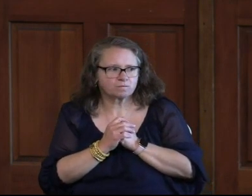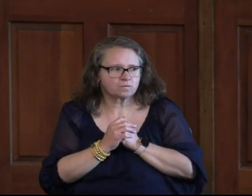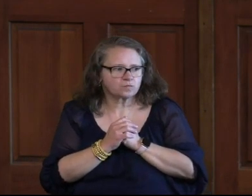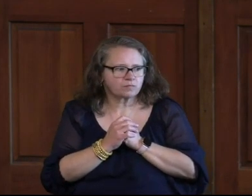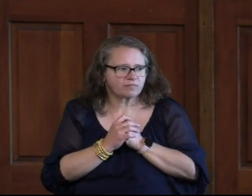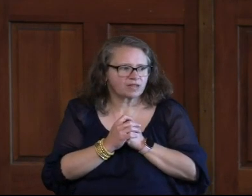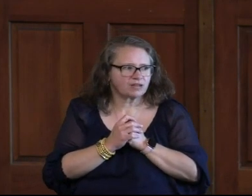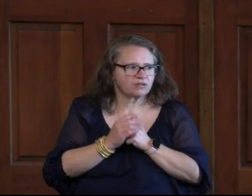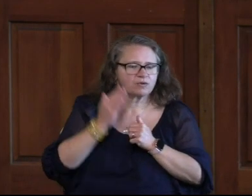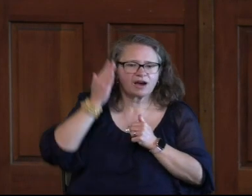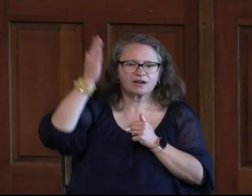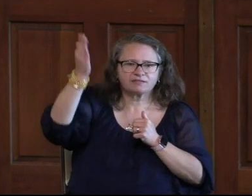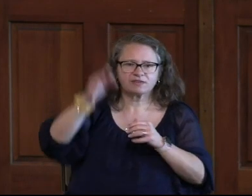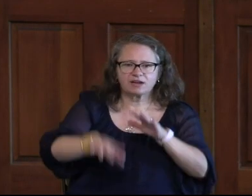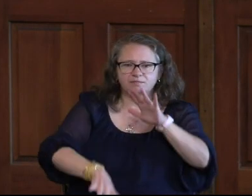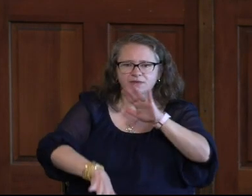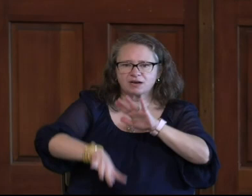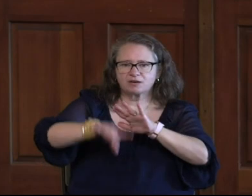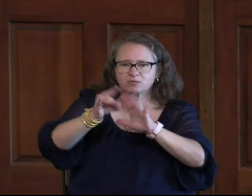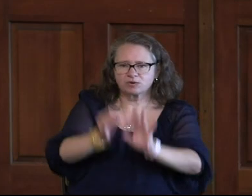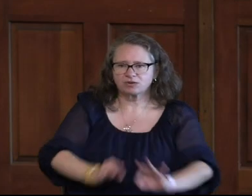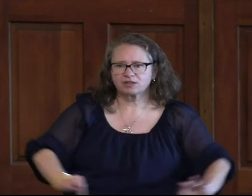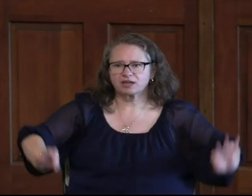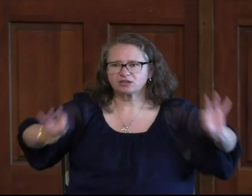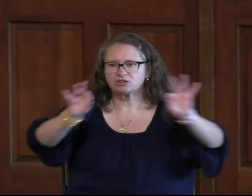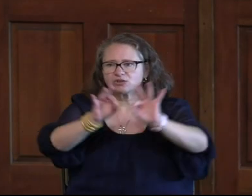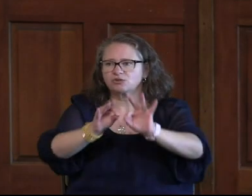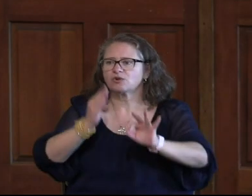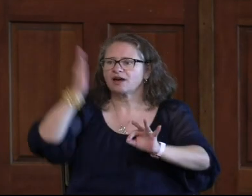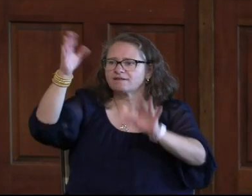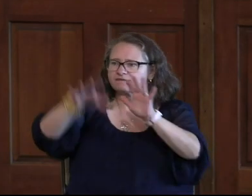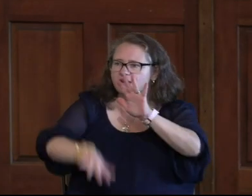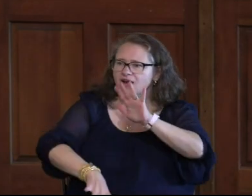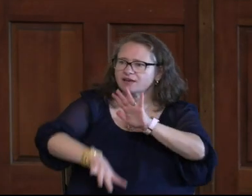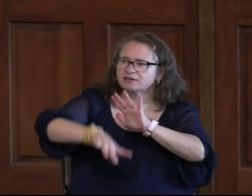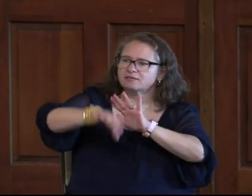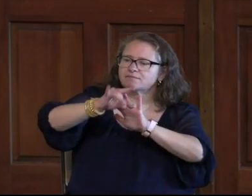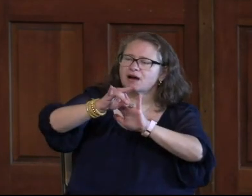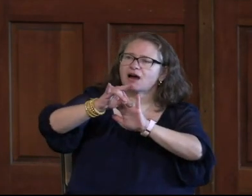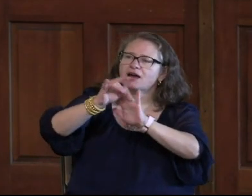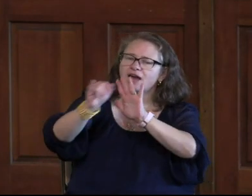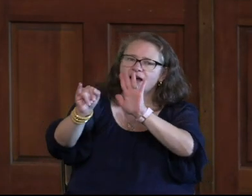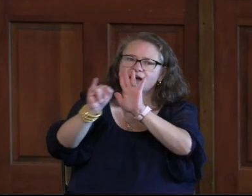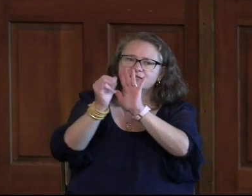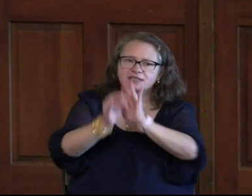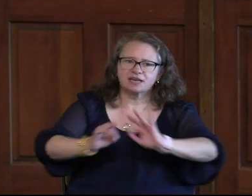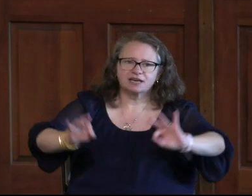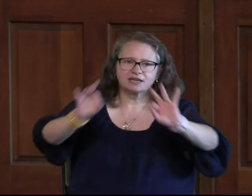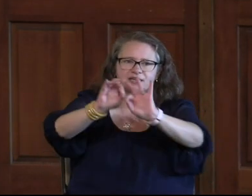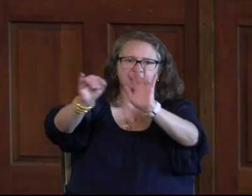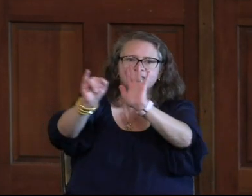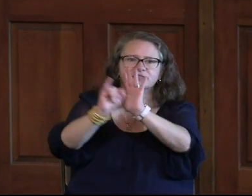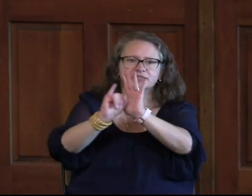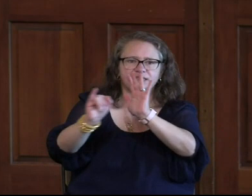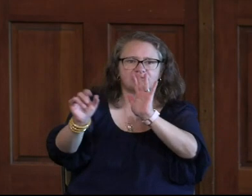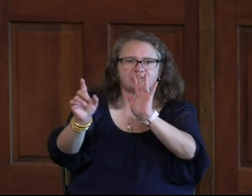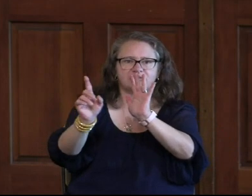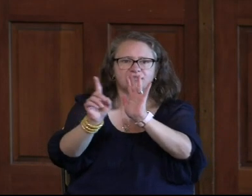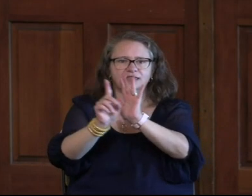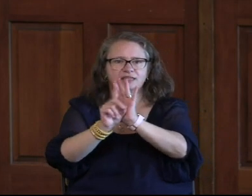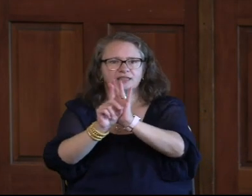In you I find my worth, in you I find my identity